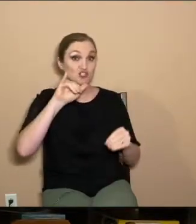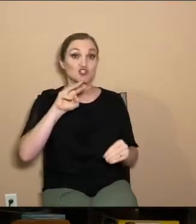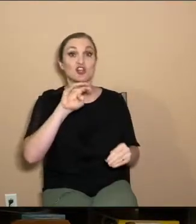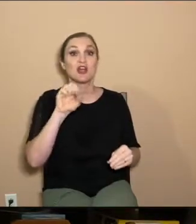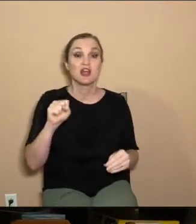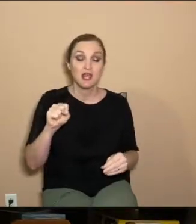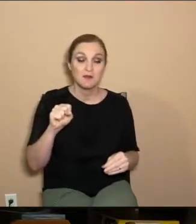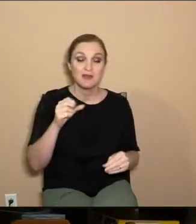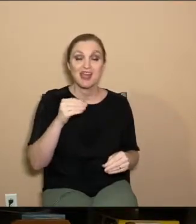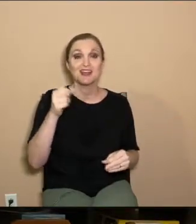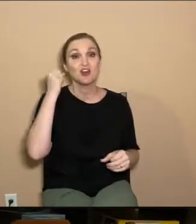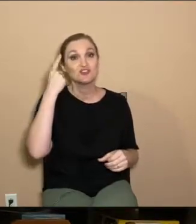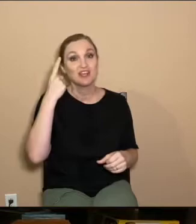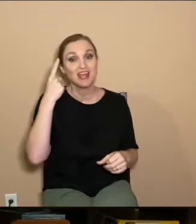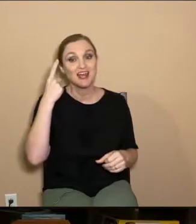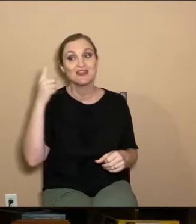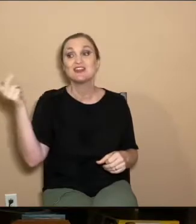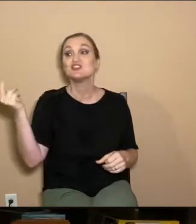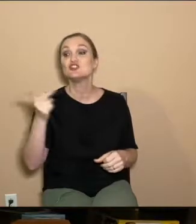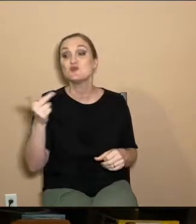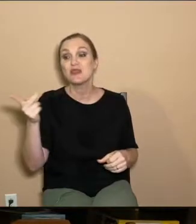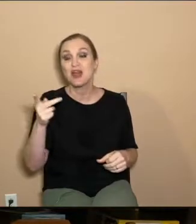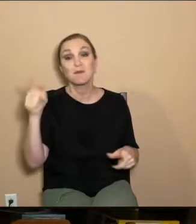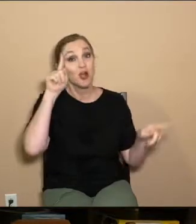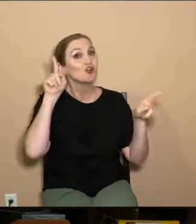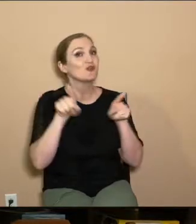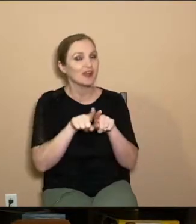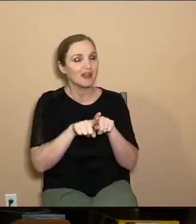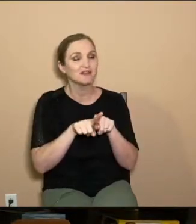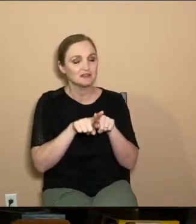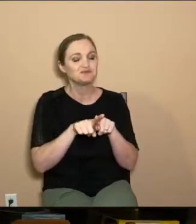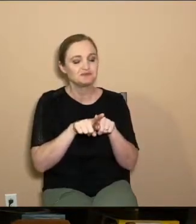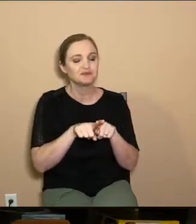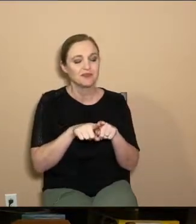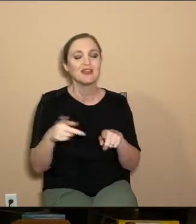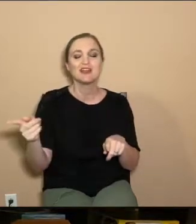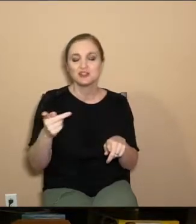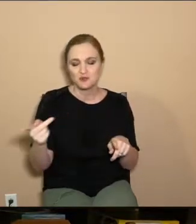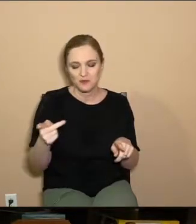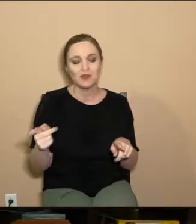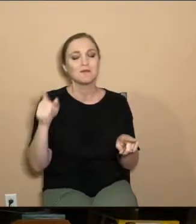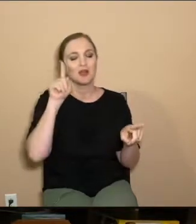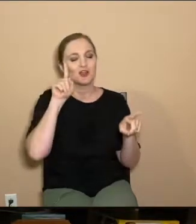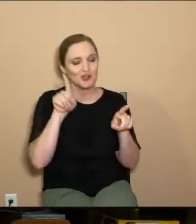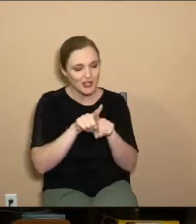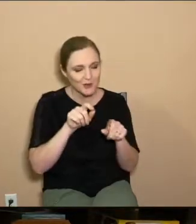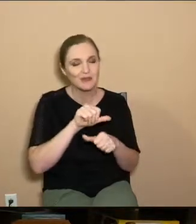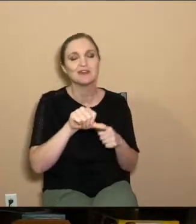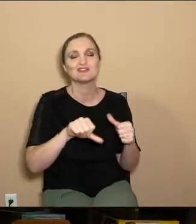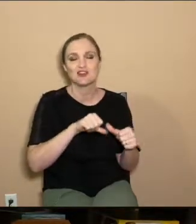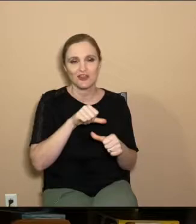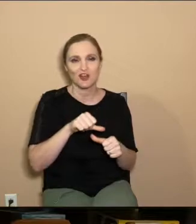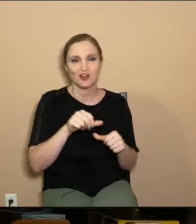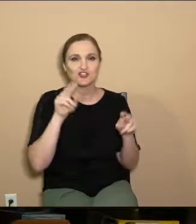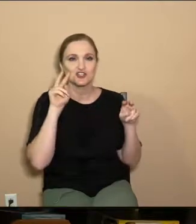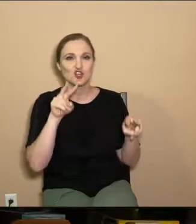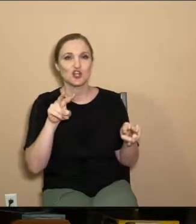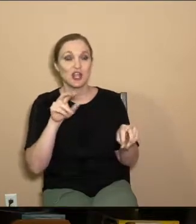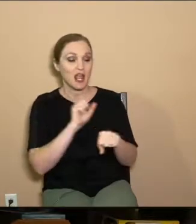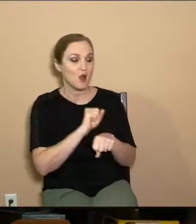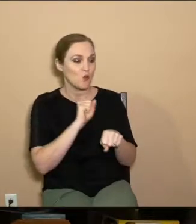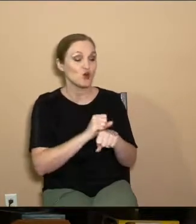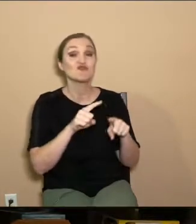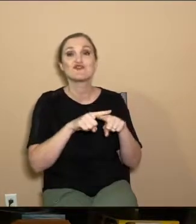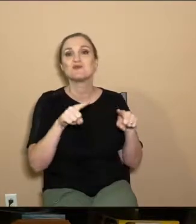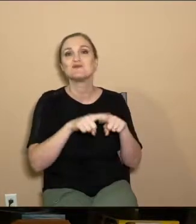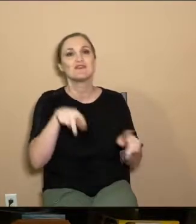teach and to realize that they're completely complimentary. Uh, they're completely in agreement with each other. Just looking at works from